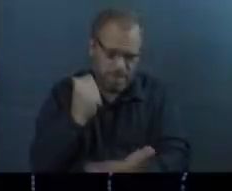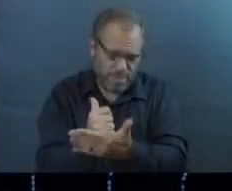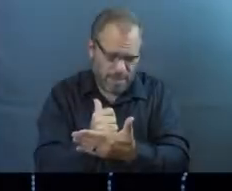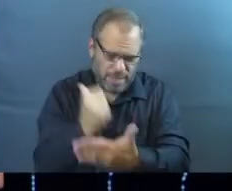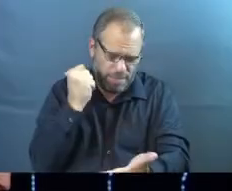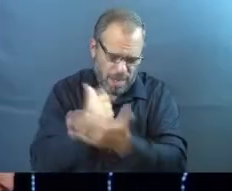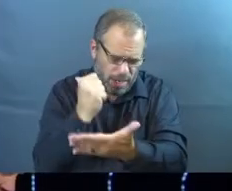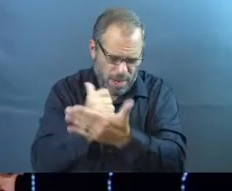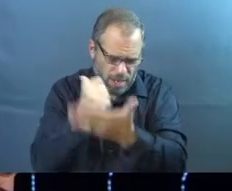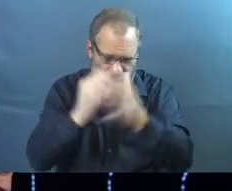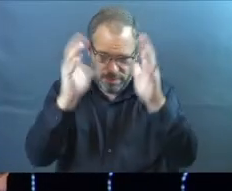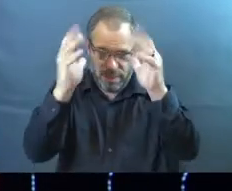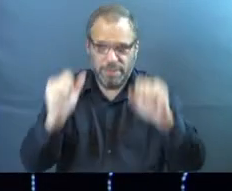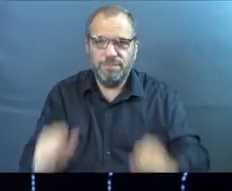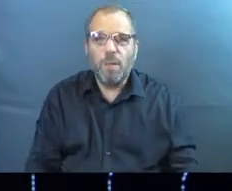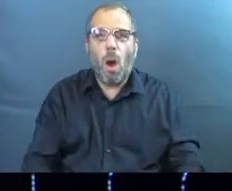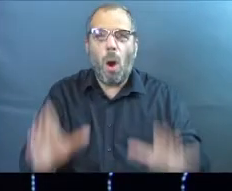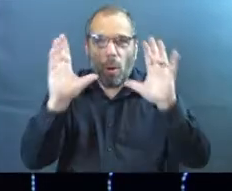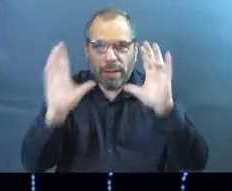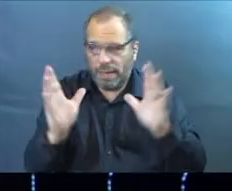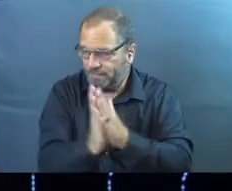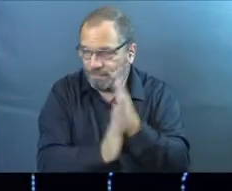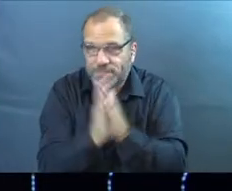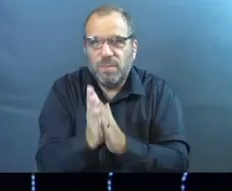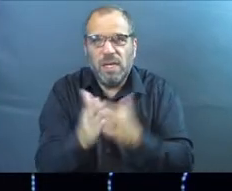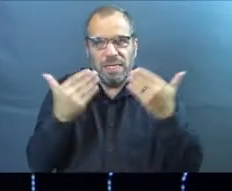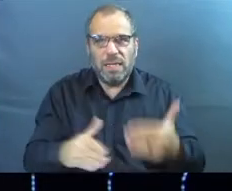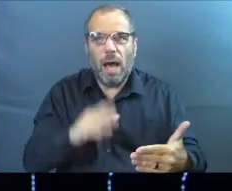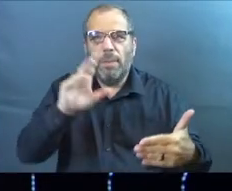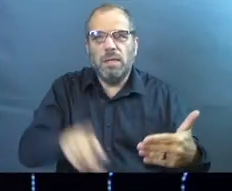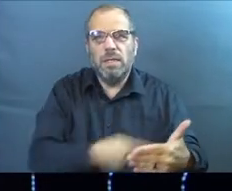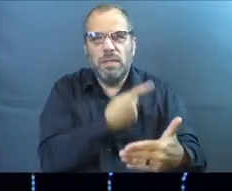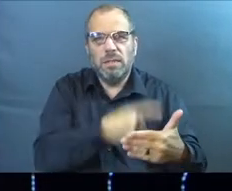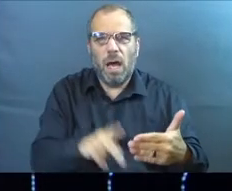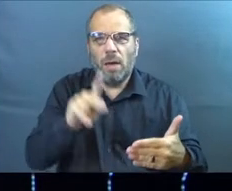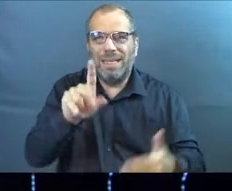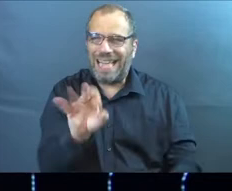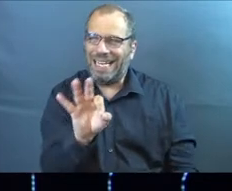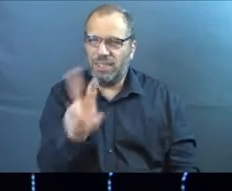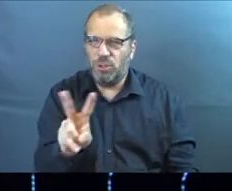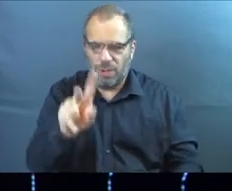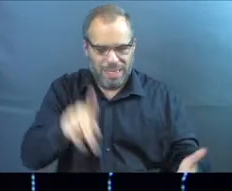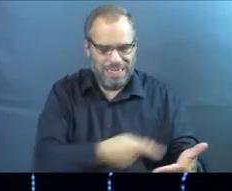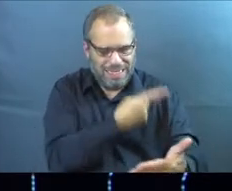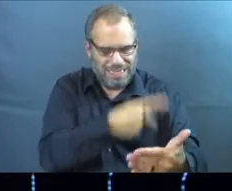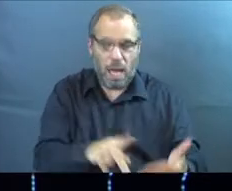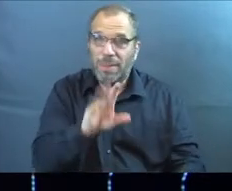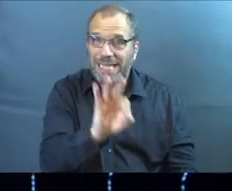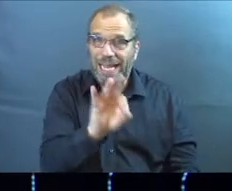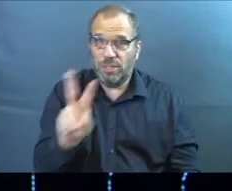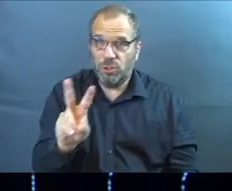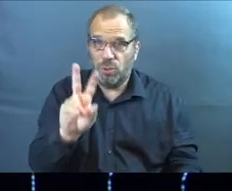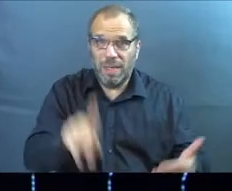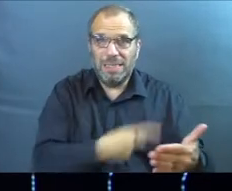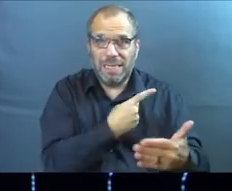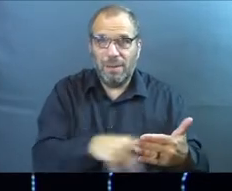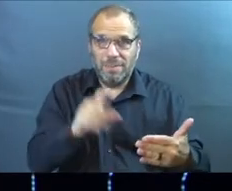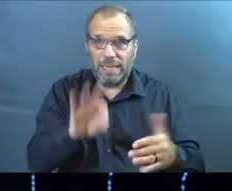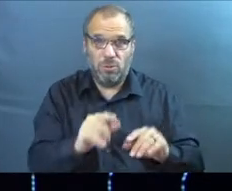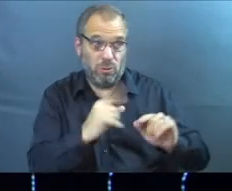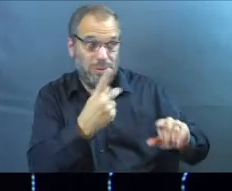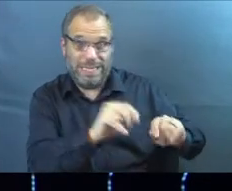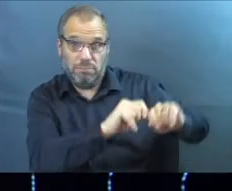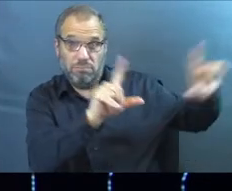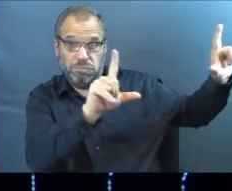Amen, amen, amen. Okay, so we're going right to Psalm chapter 92. Ready? Psalm chapter 92. It's going to be on the screens.